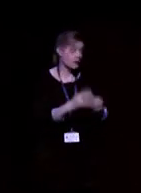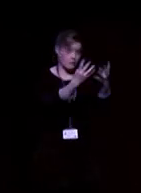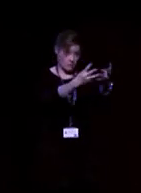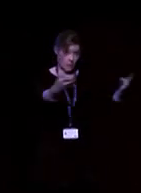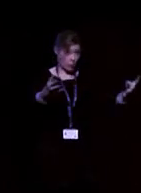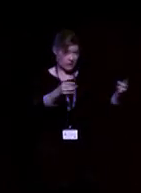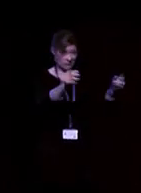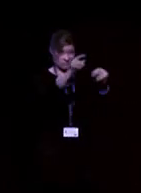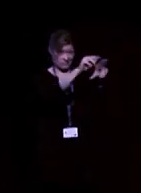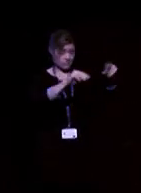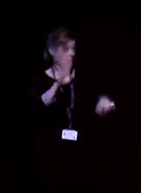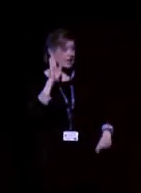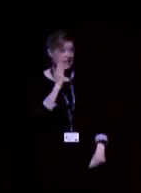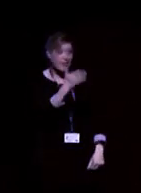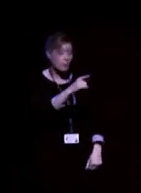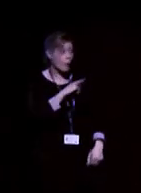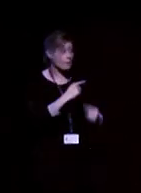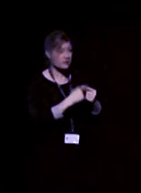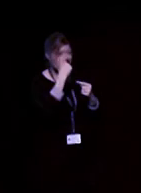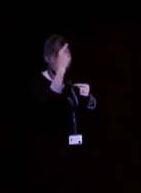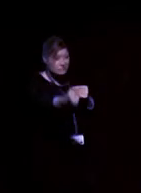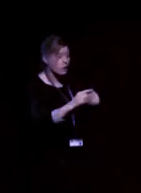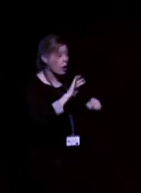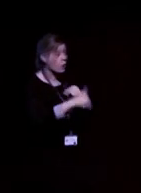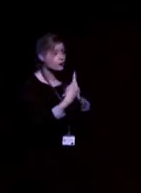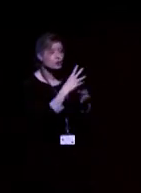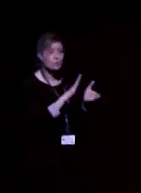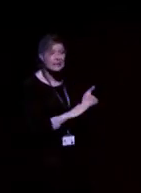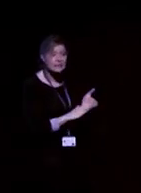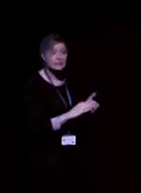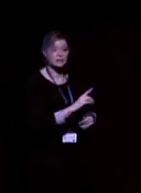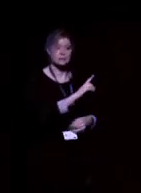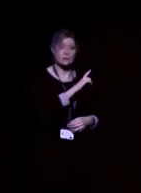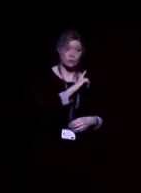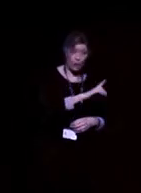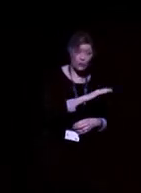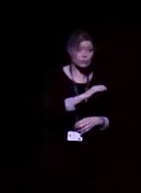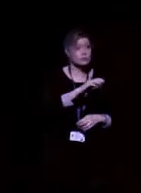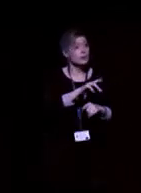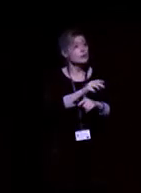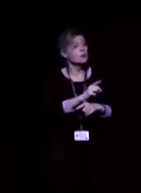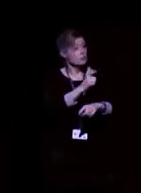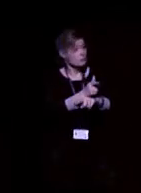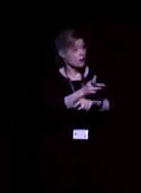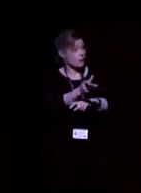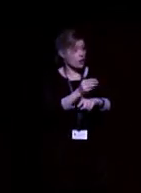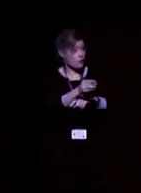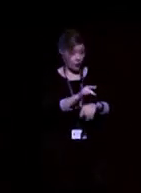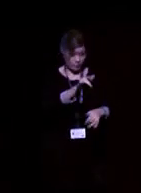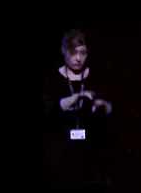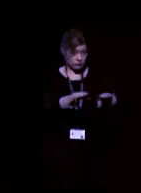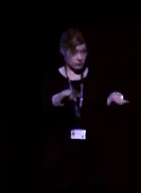other side of the room because they are more than two metres away. So why don't we place a microphone in the middle of the table?